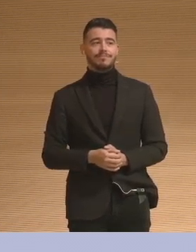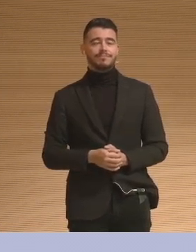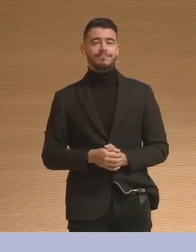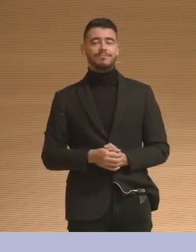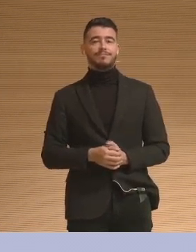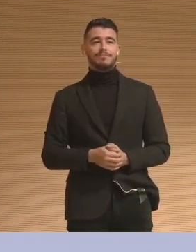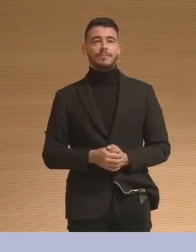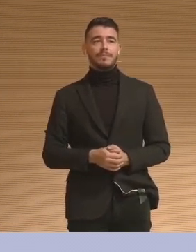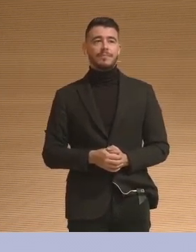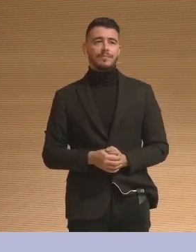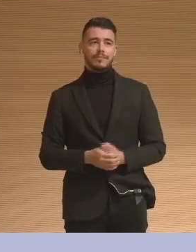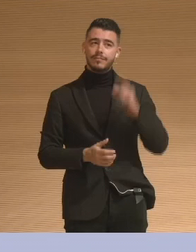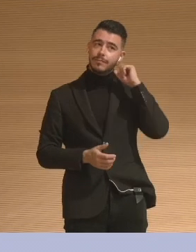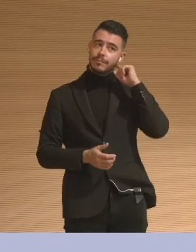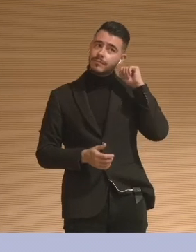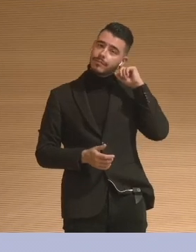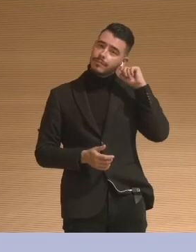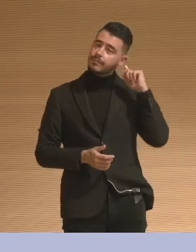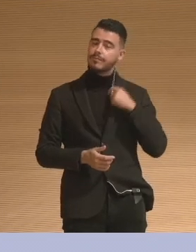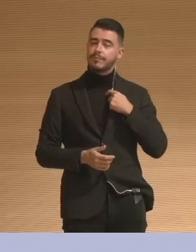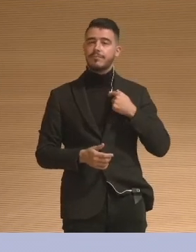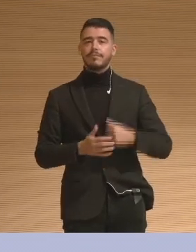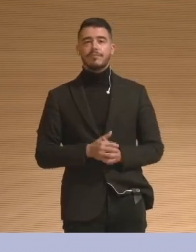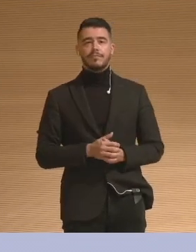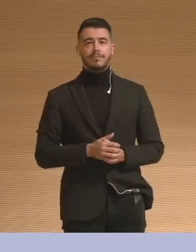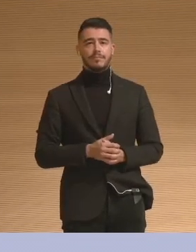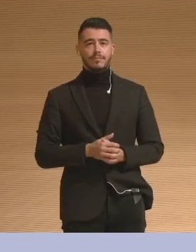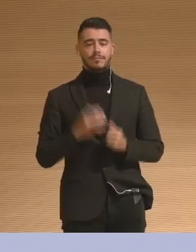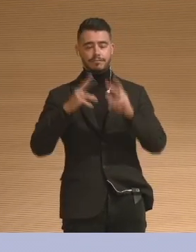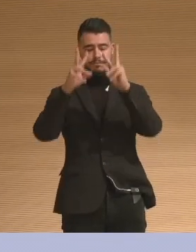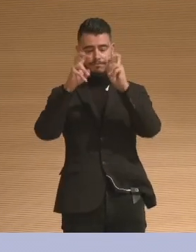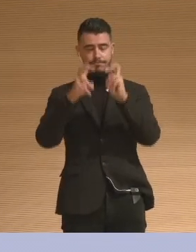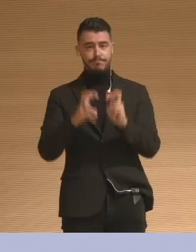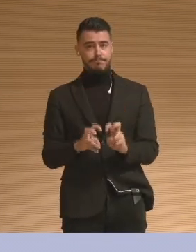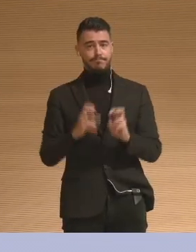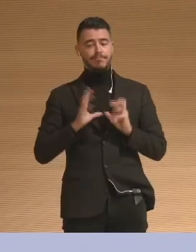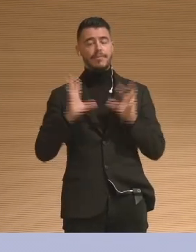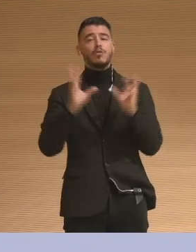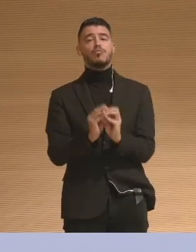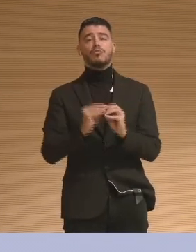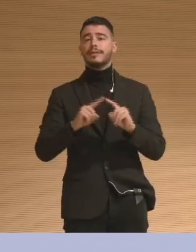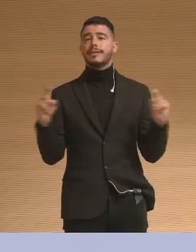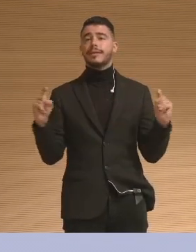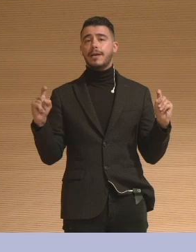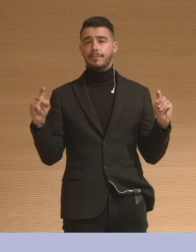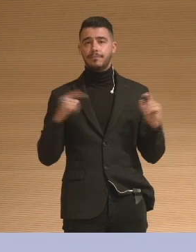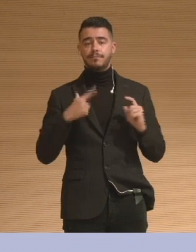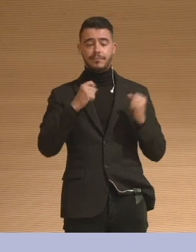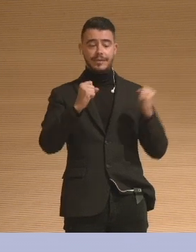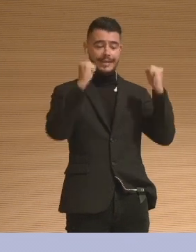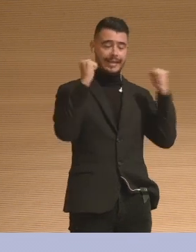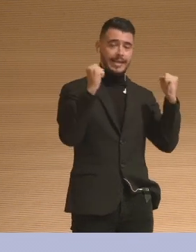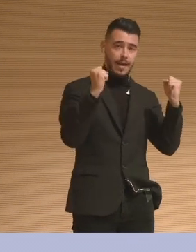So, my research work looks at the connections between mental health, human-object relationships,